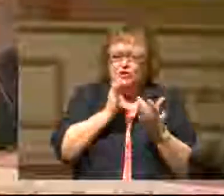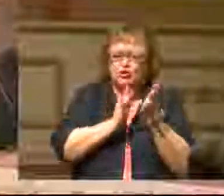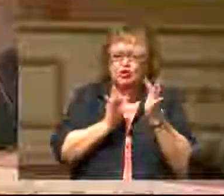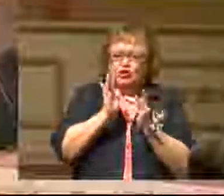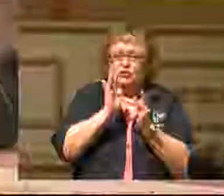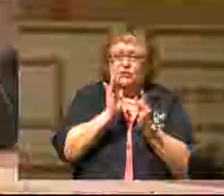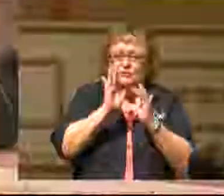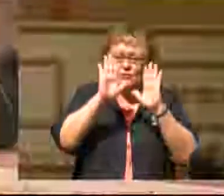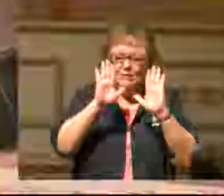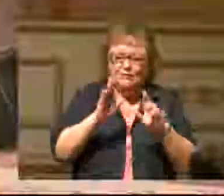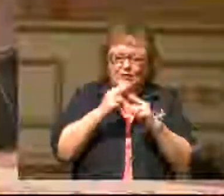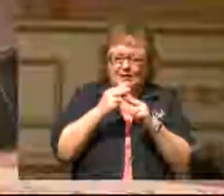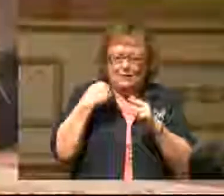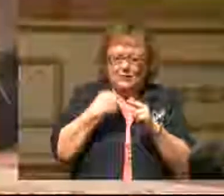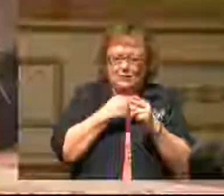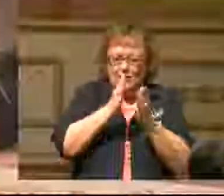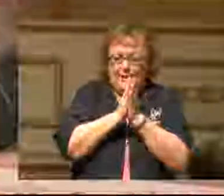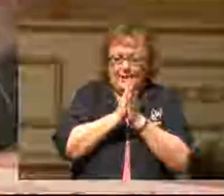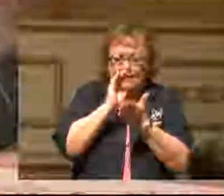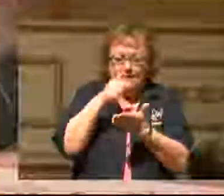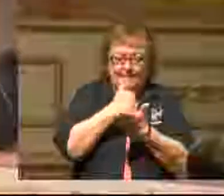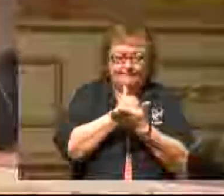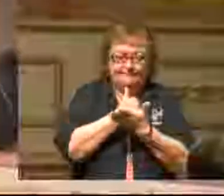we pray these things. Amen.